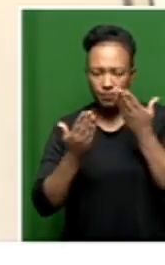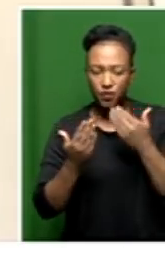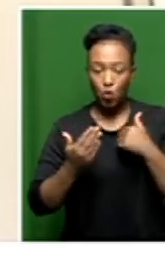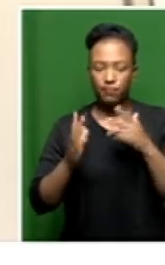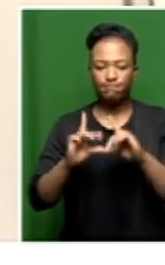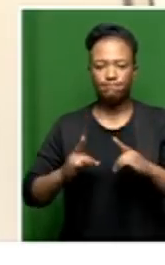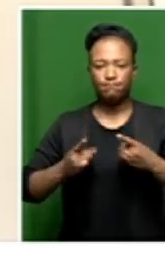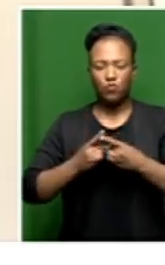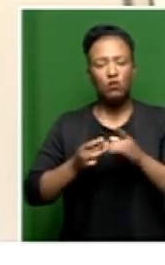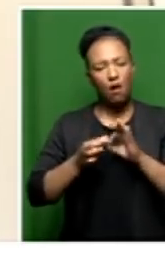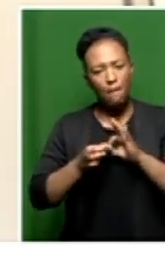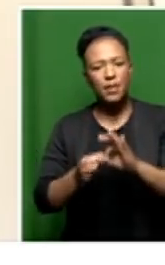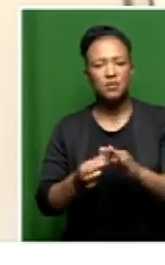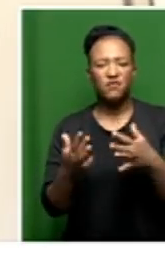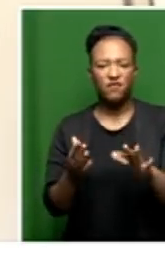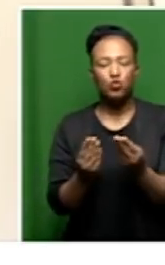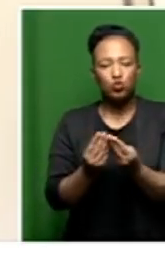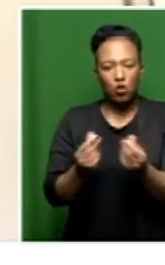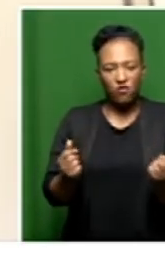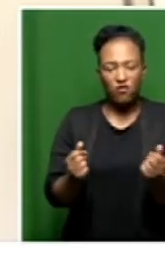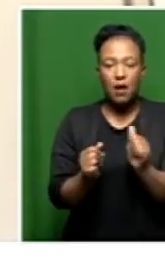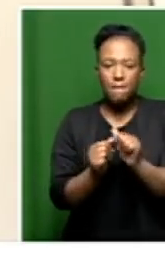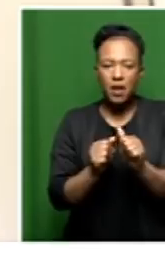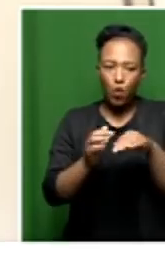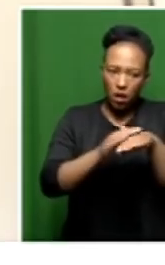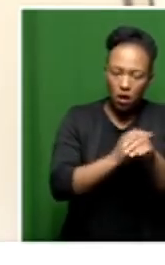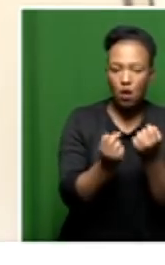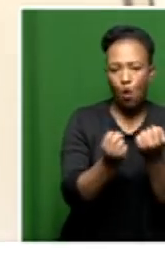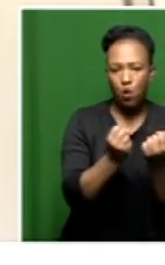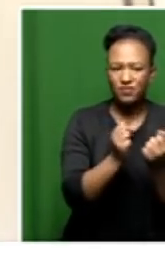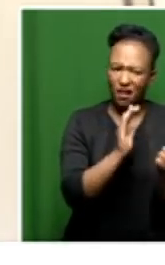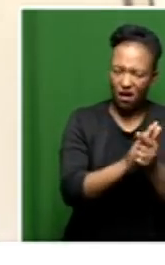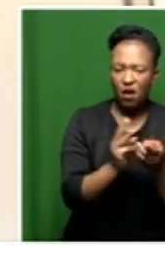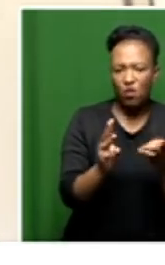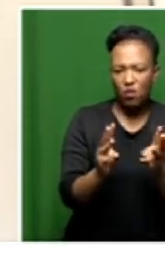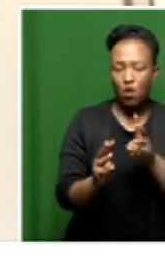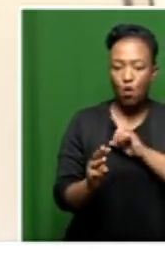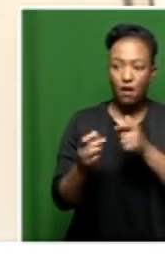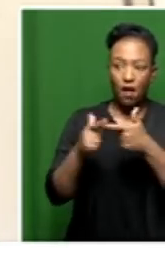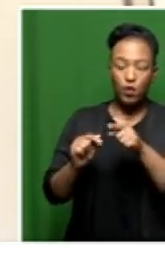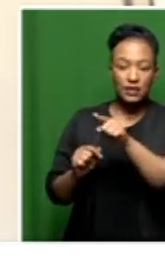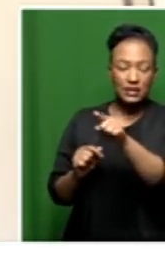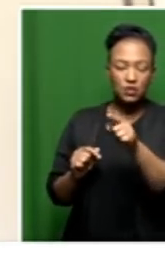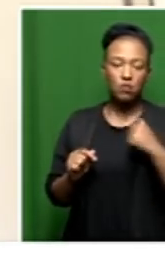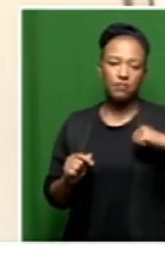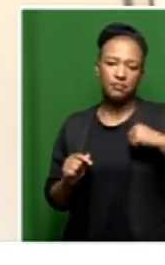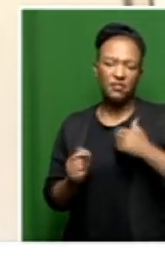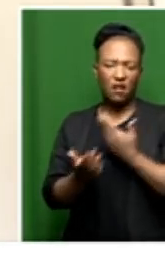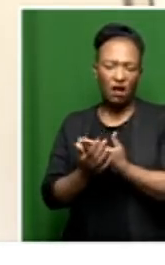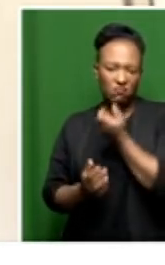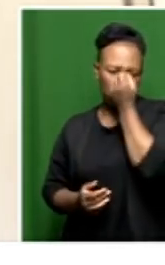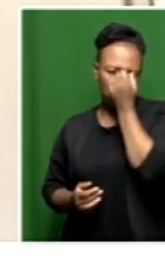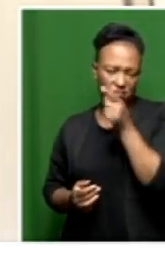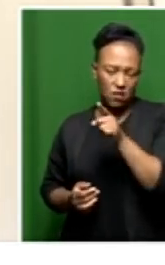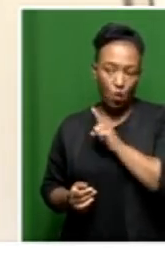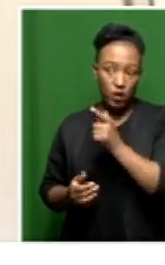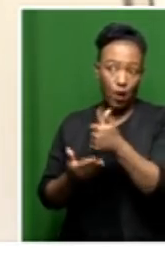need to deal with this. That's why we feel we need perhaps to go the legal route because maybe that's the language that these municipalities will understand